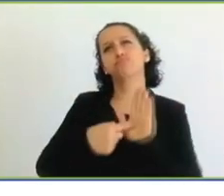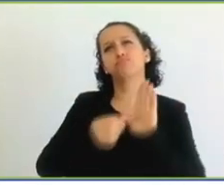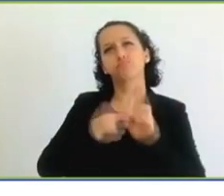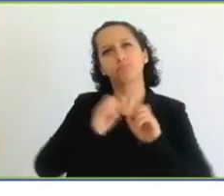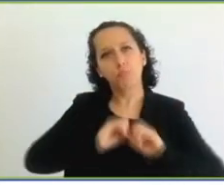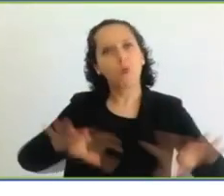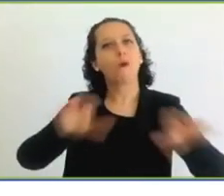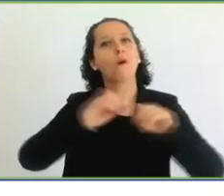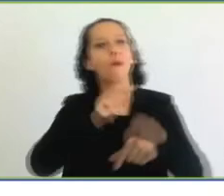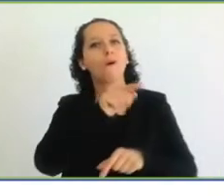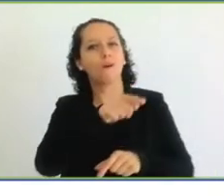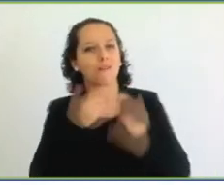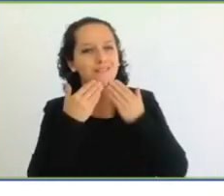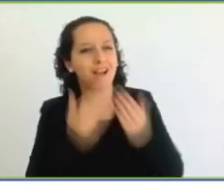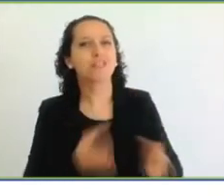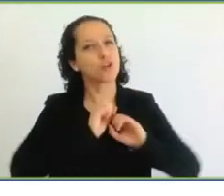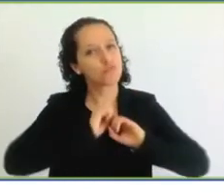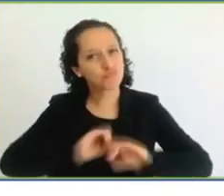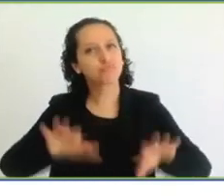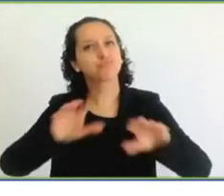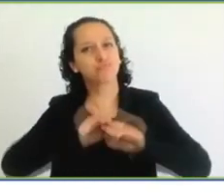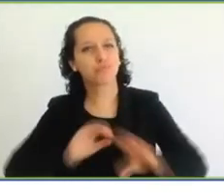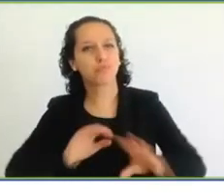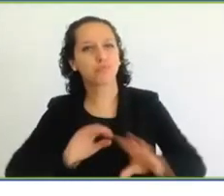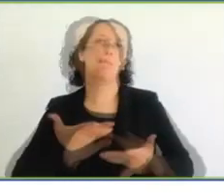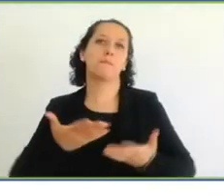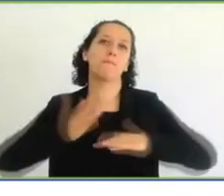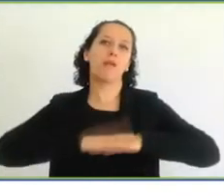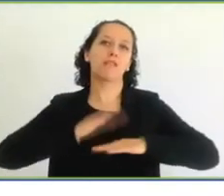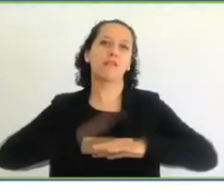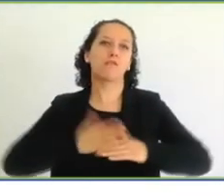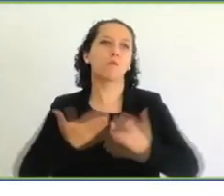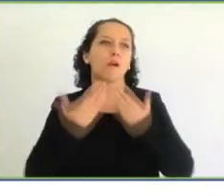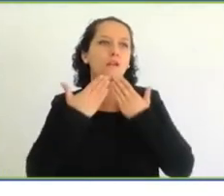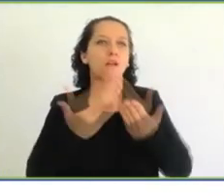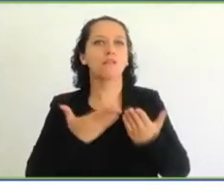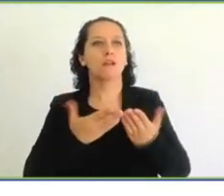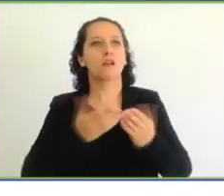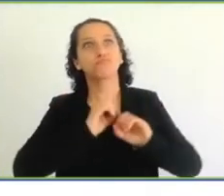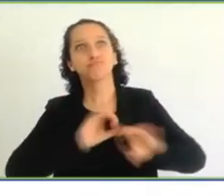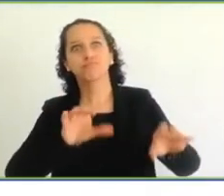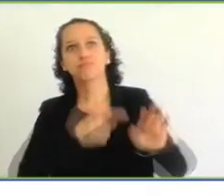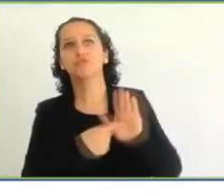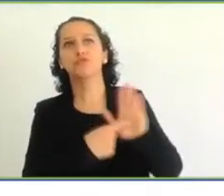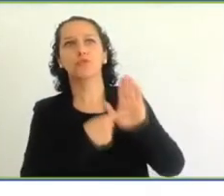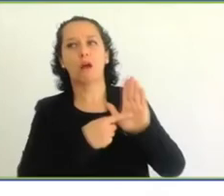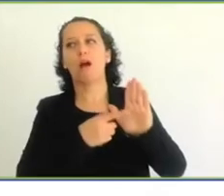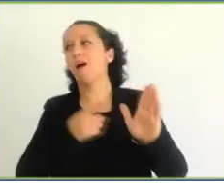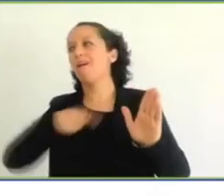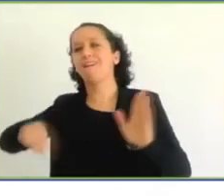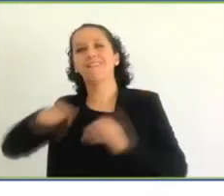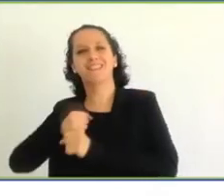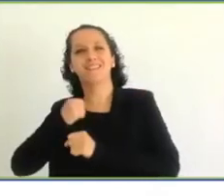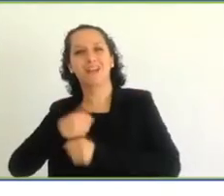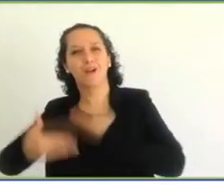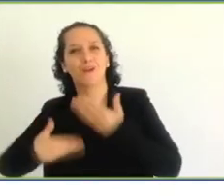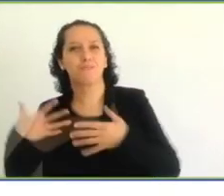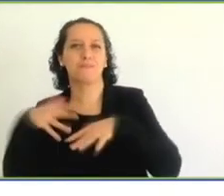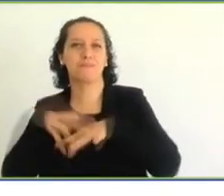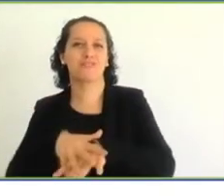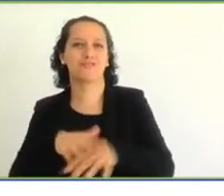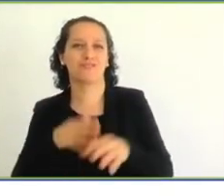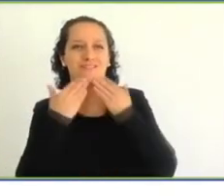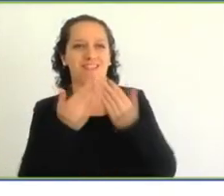continuing to support the efforts towards implementation. So, again, want to thank all of you who have helped us along the way, Ms.